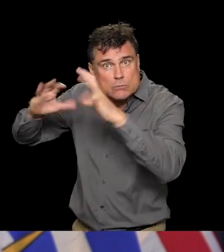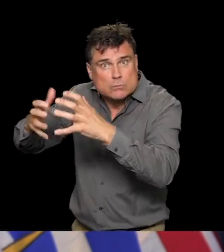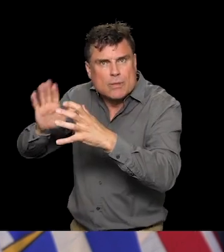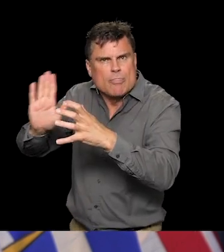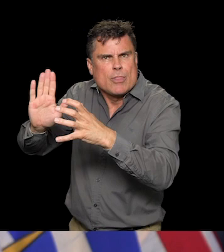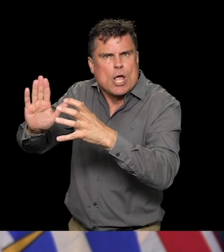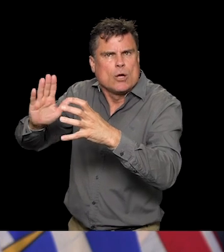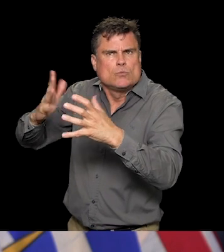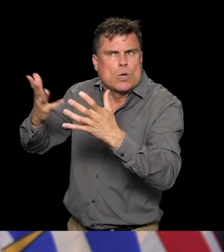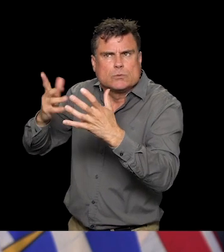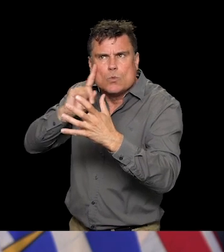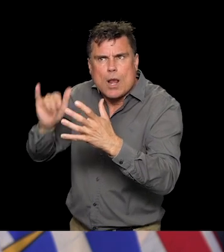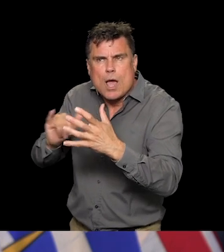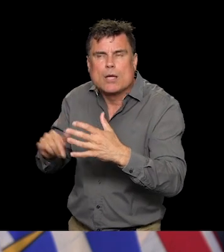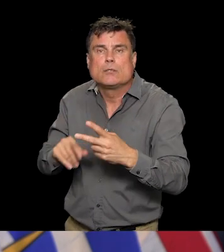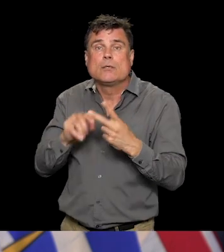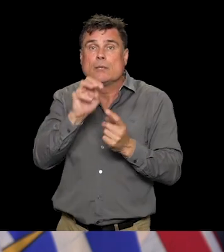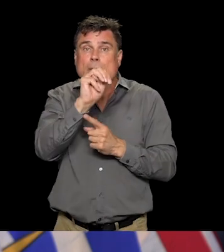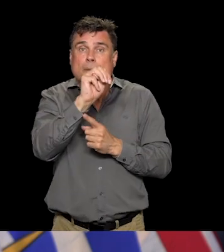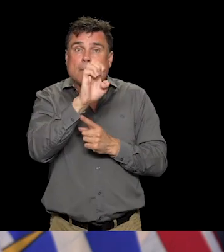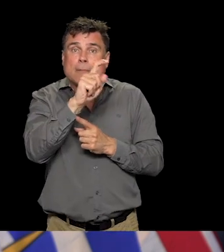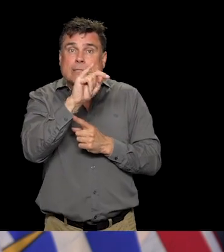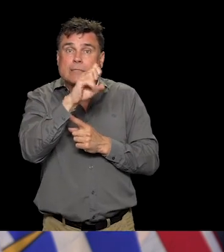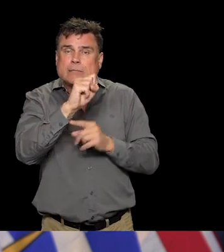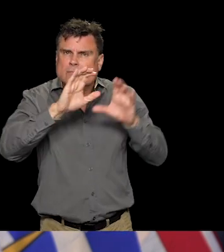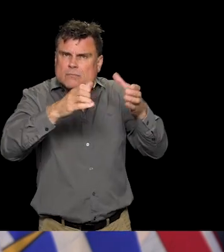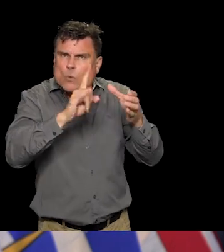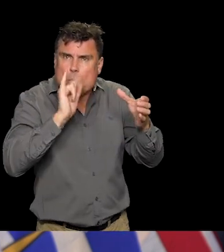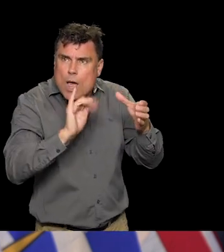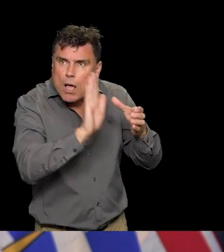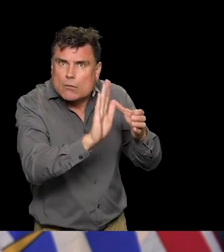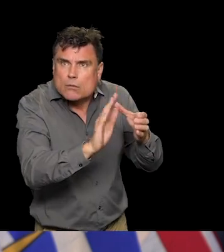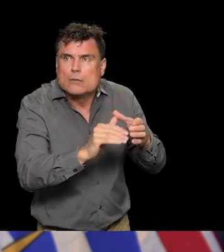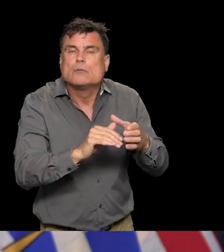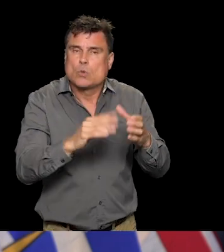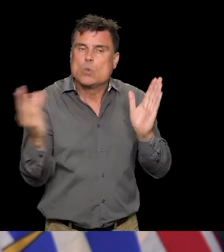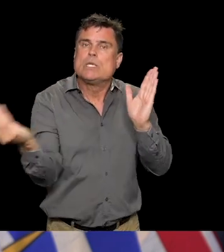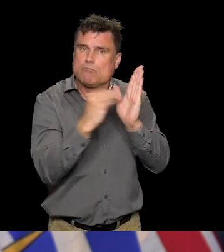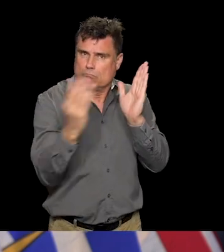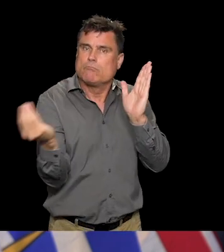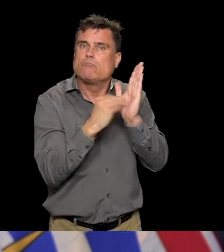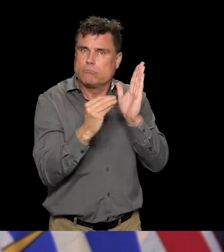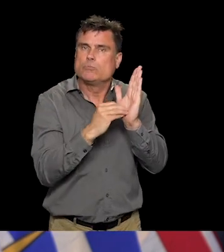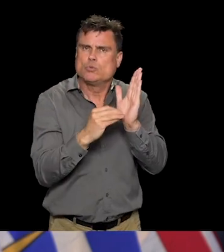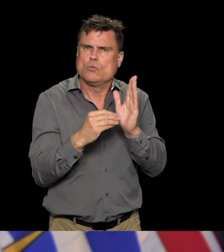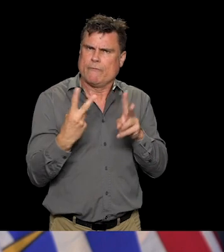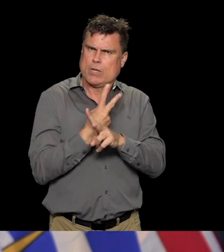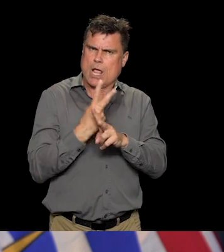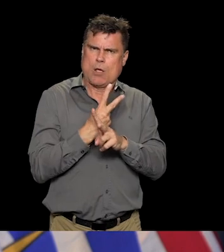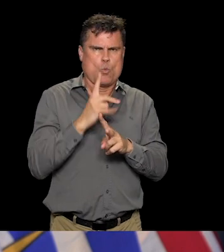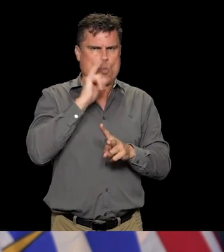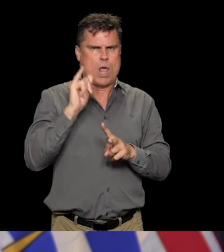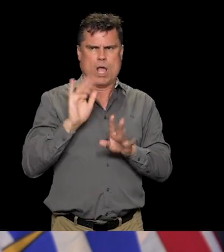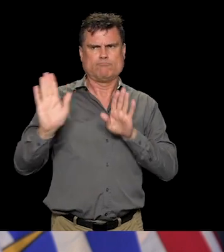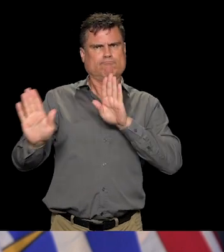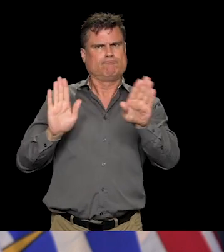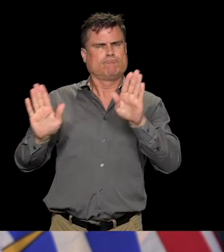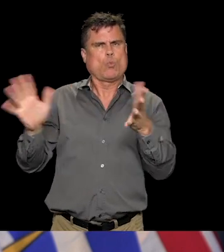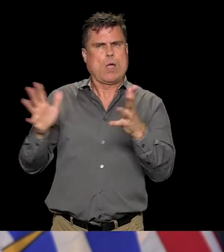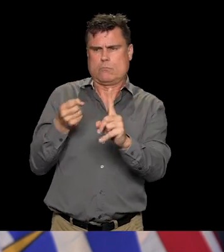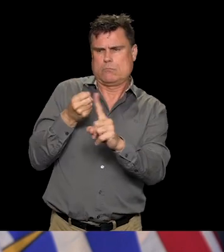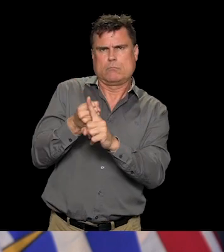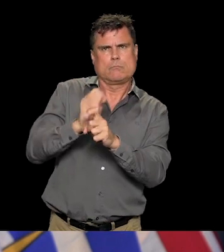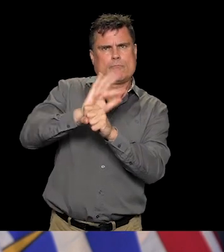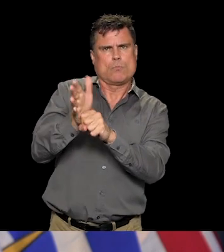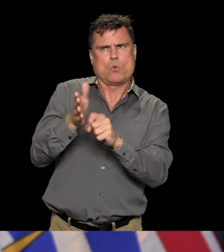the impact in those communities. But we have two initiatives that I mentioned yesterday but we'll talk about again. One is the survey that we